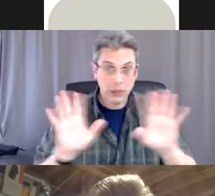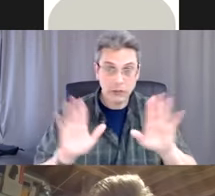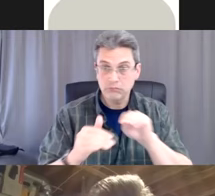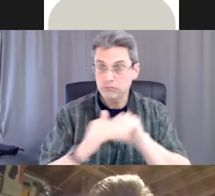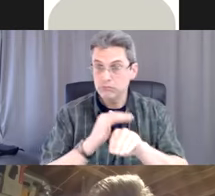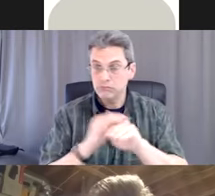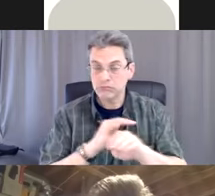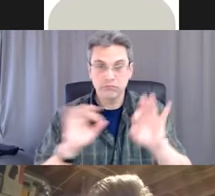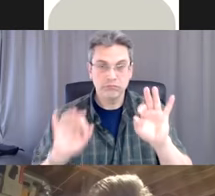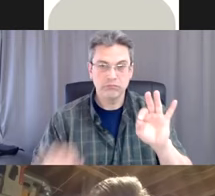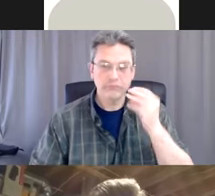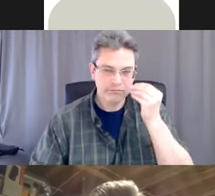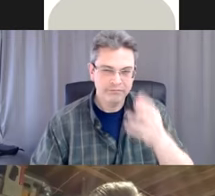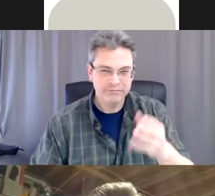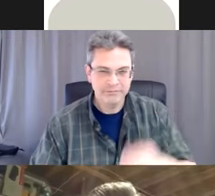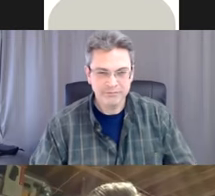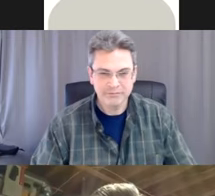Sure, thanks. Thank you.